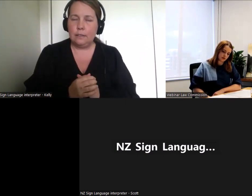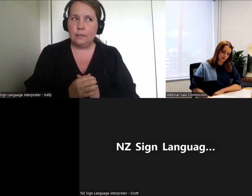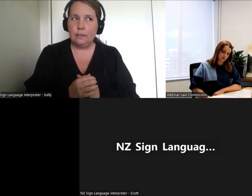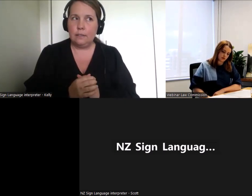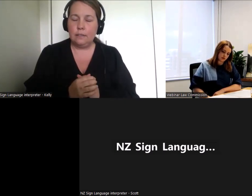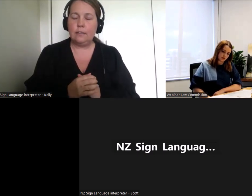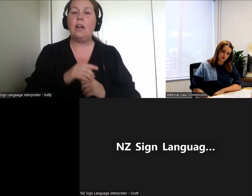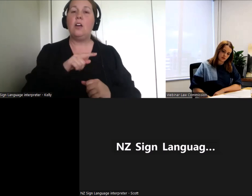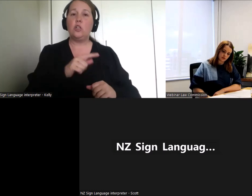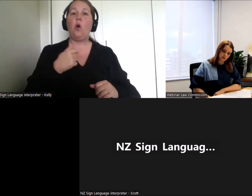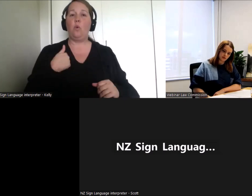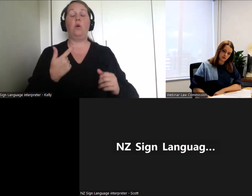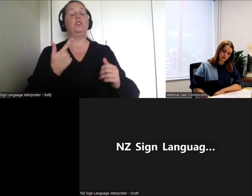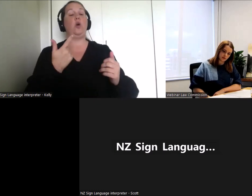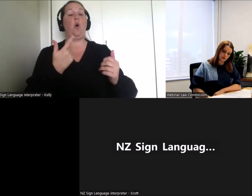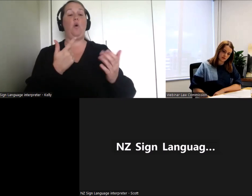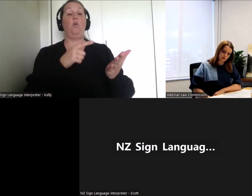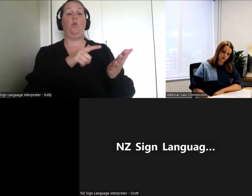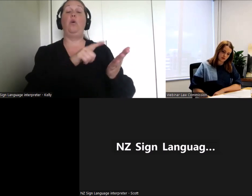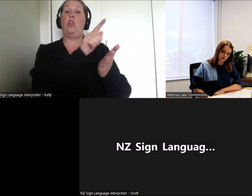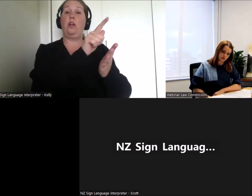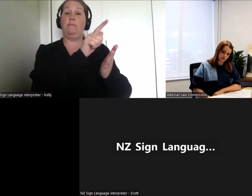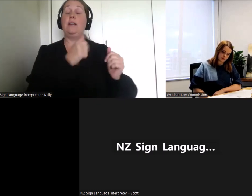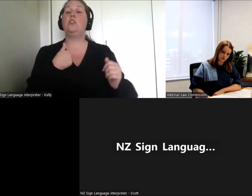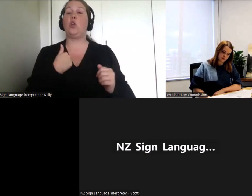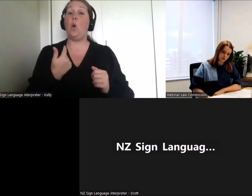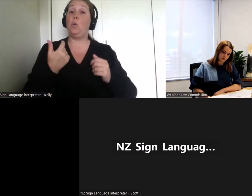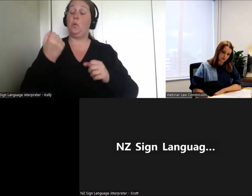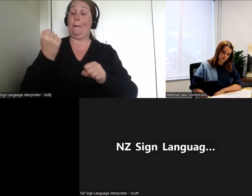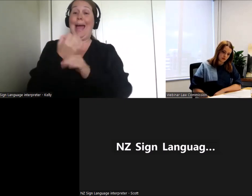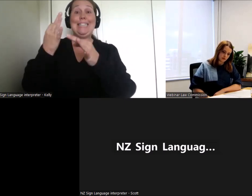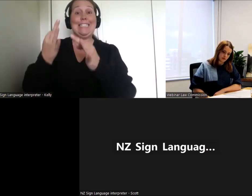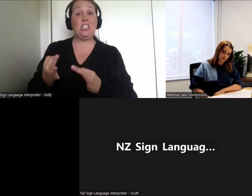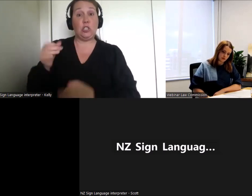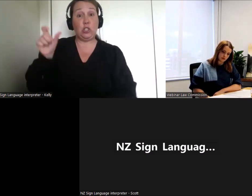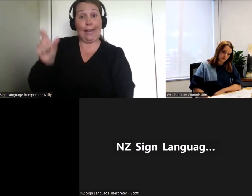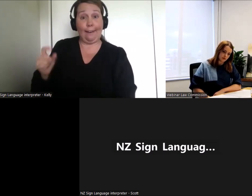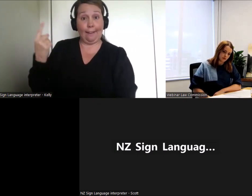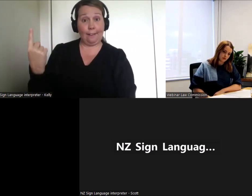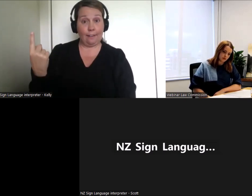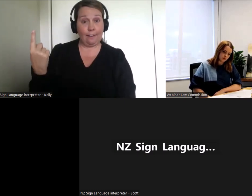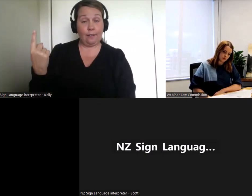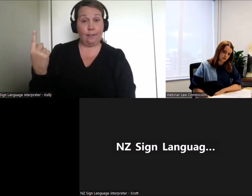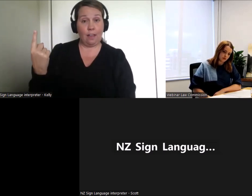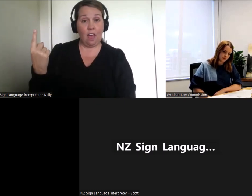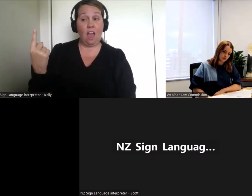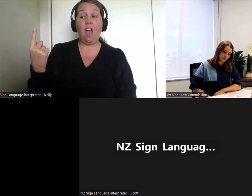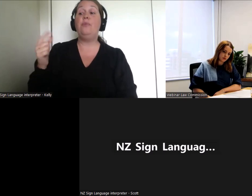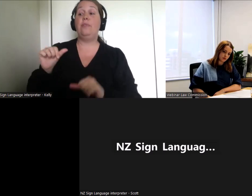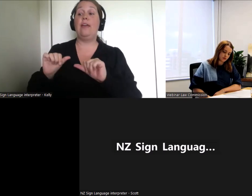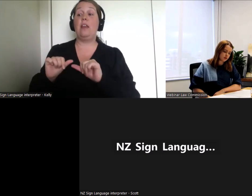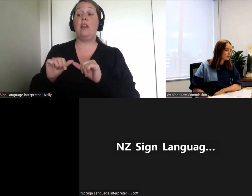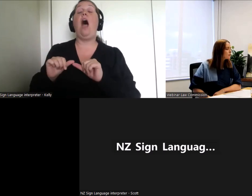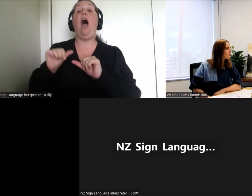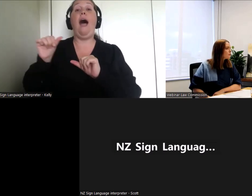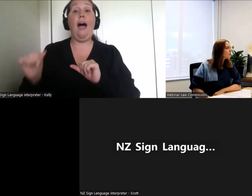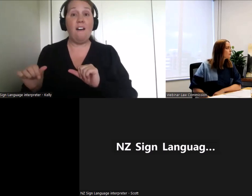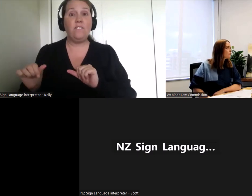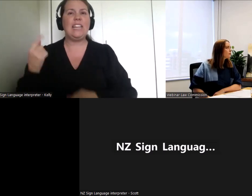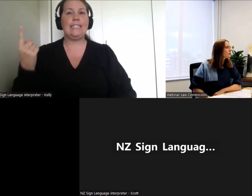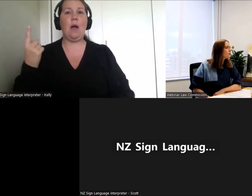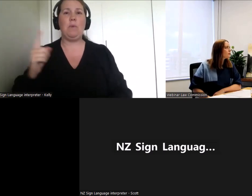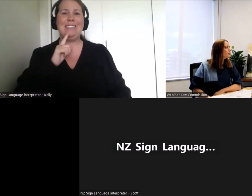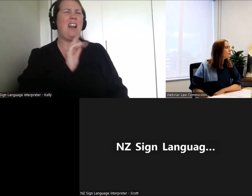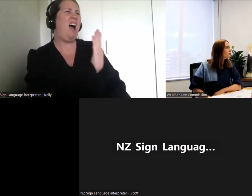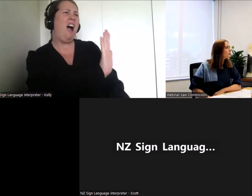after a decision has been made, someone suggests that that decision wasn't properly taken because